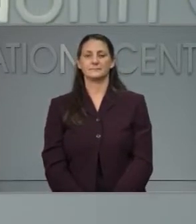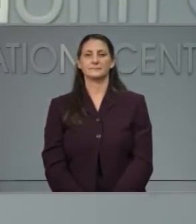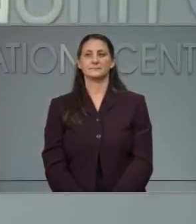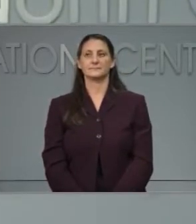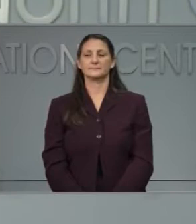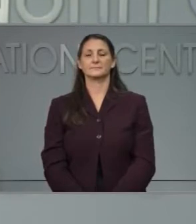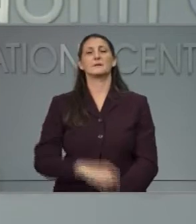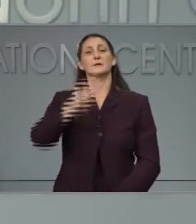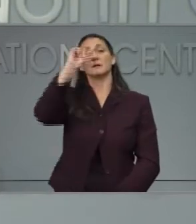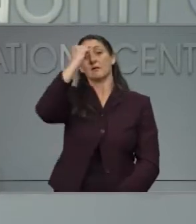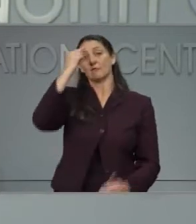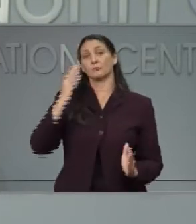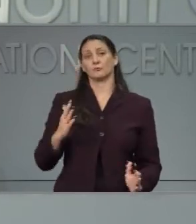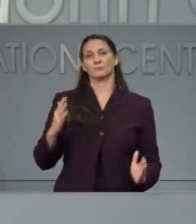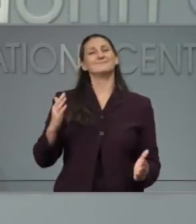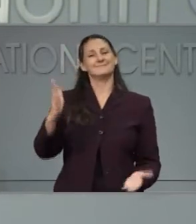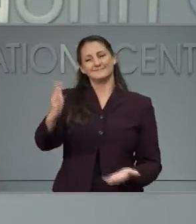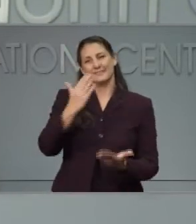Thanks. Next question, please.